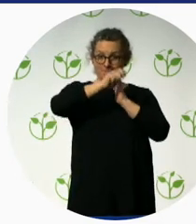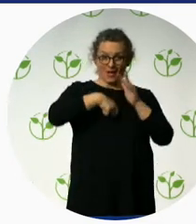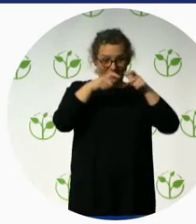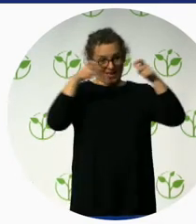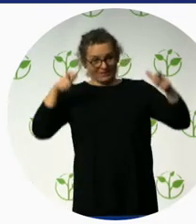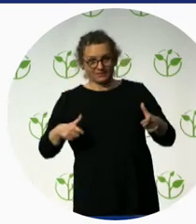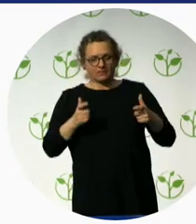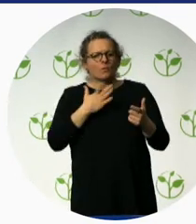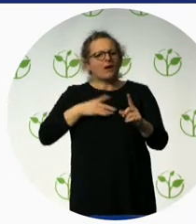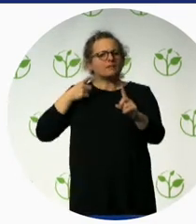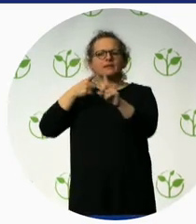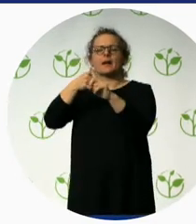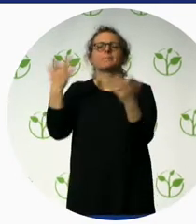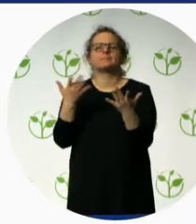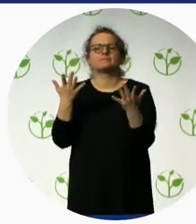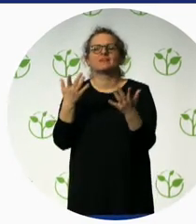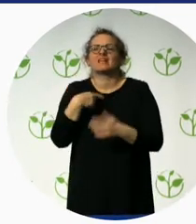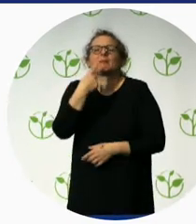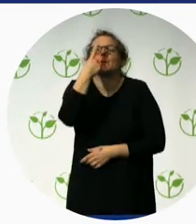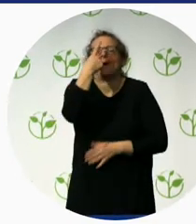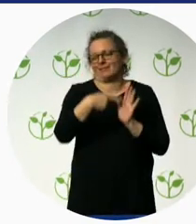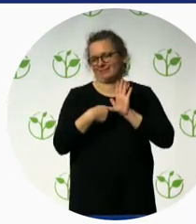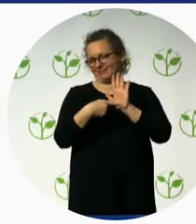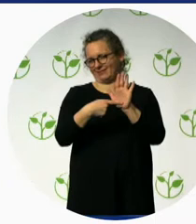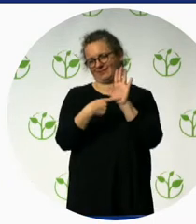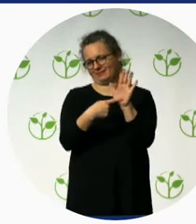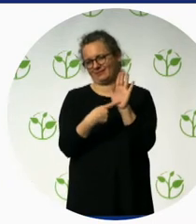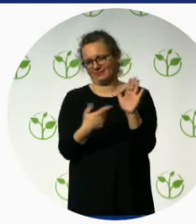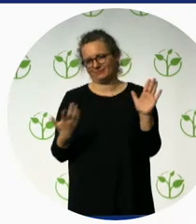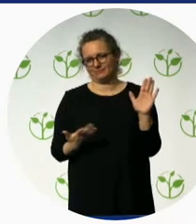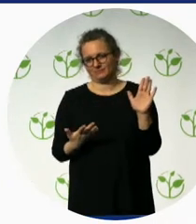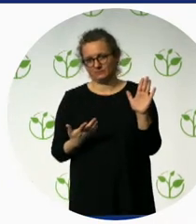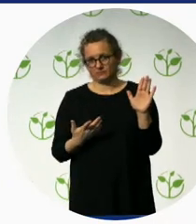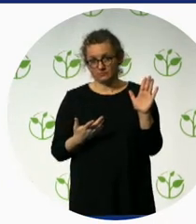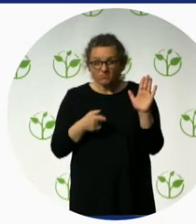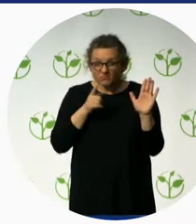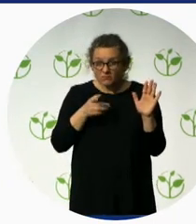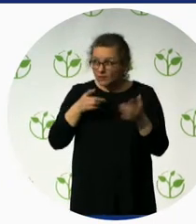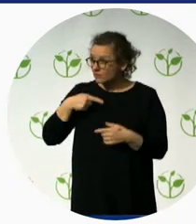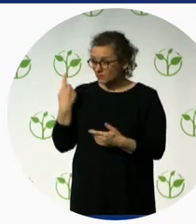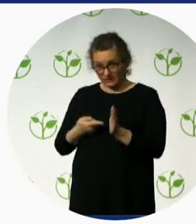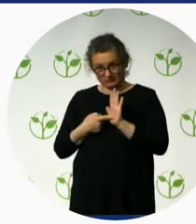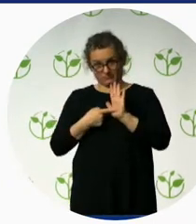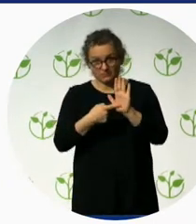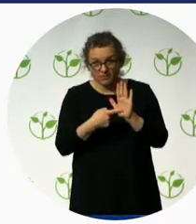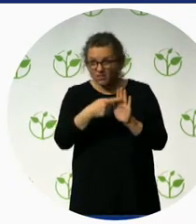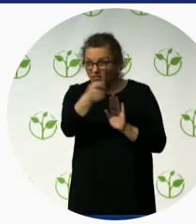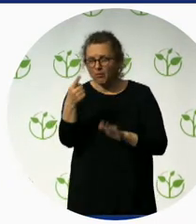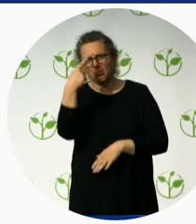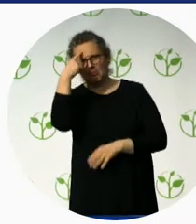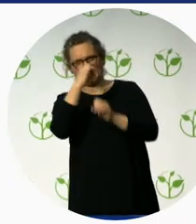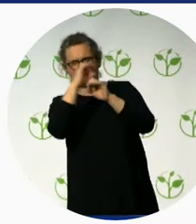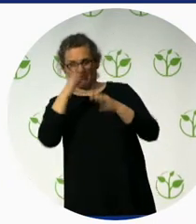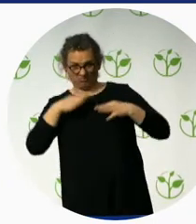model, to how it can be done, then mobilize the key